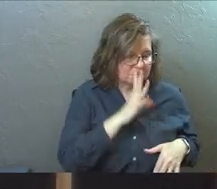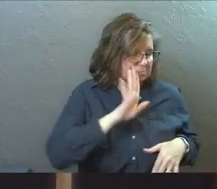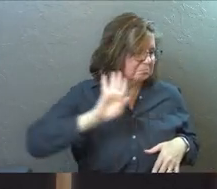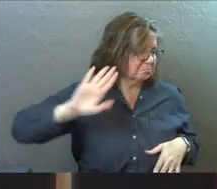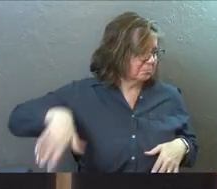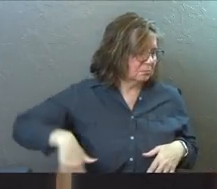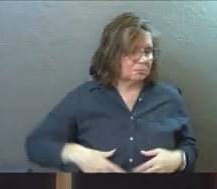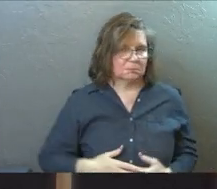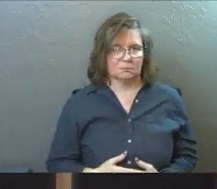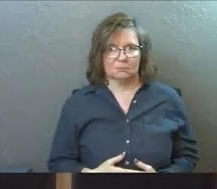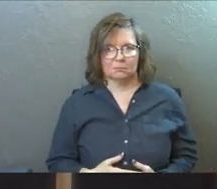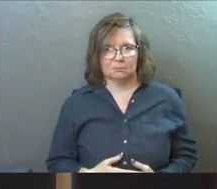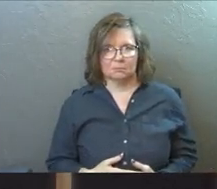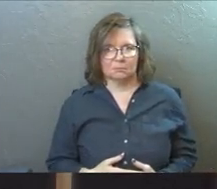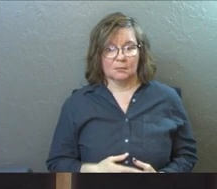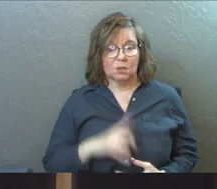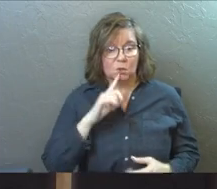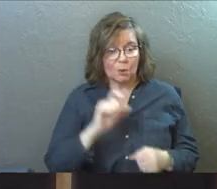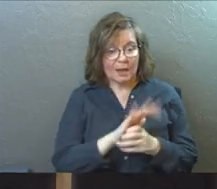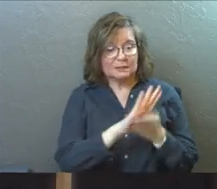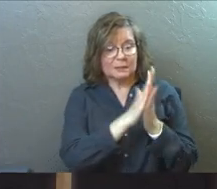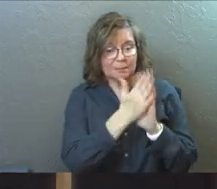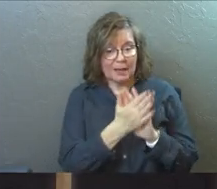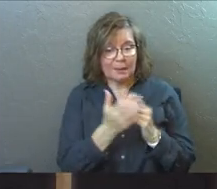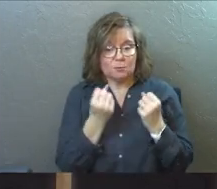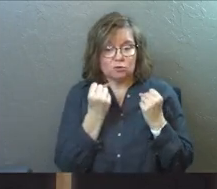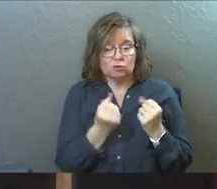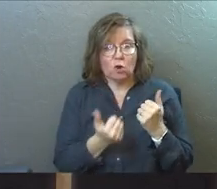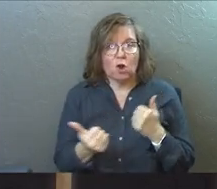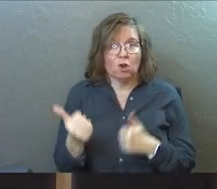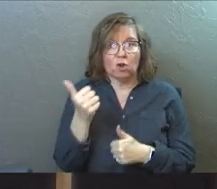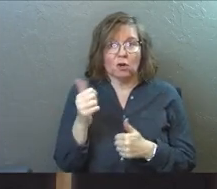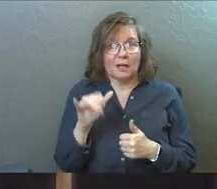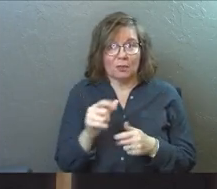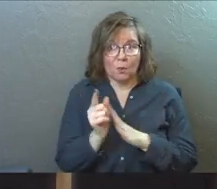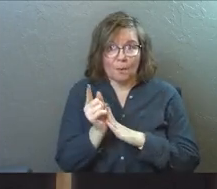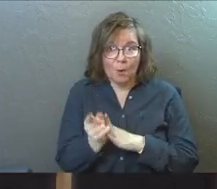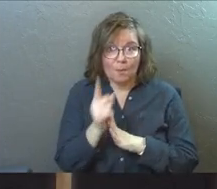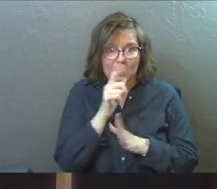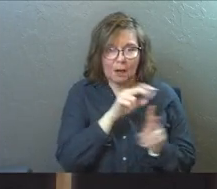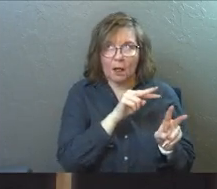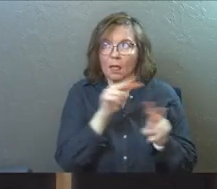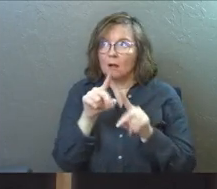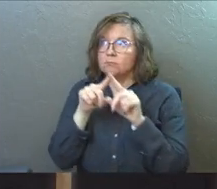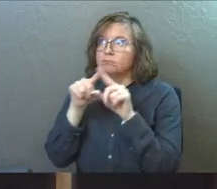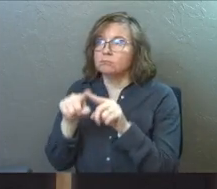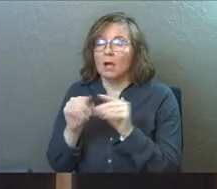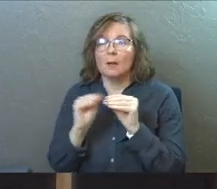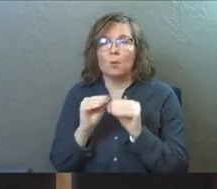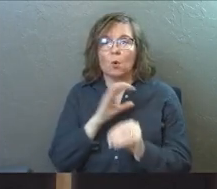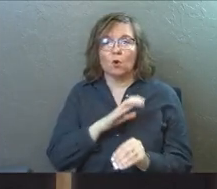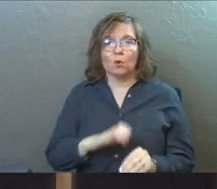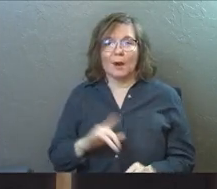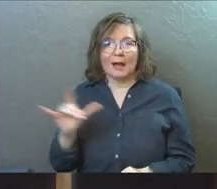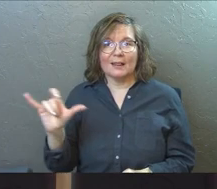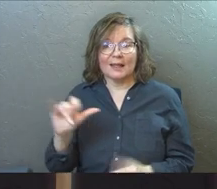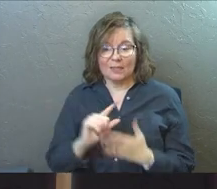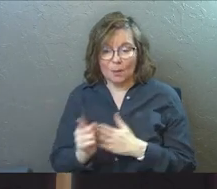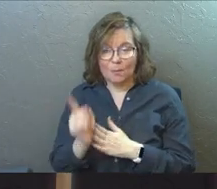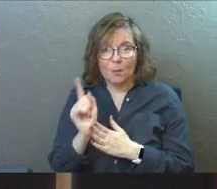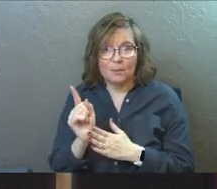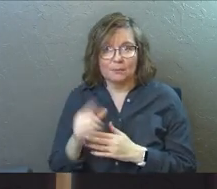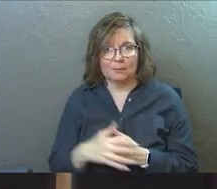have done it. You actually became stronger in those moments and more Christ-like in those